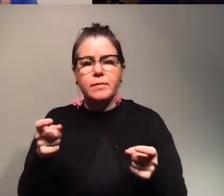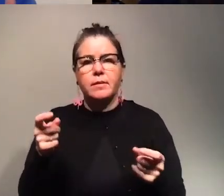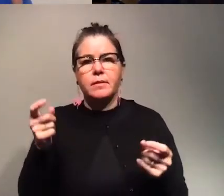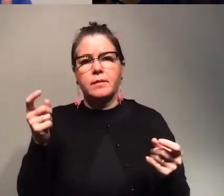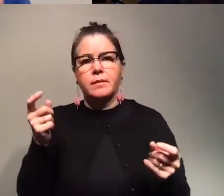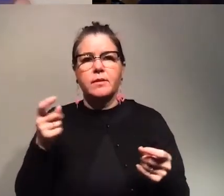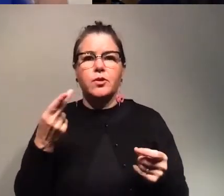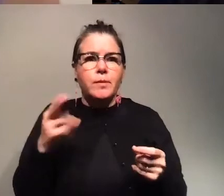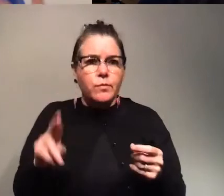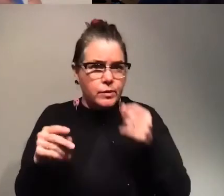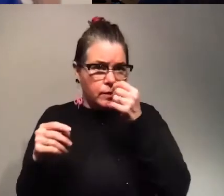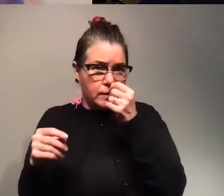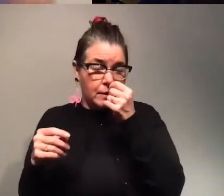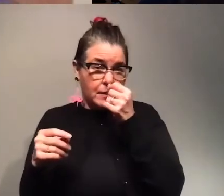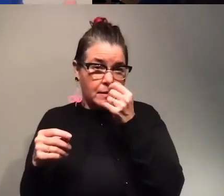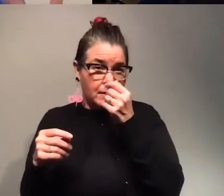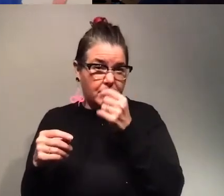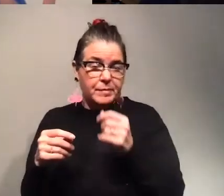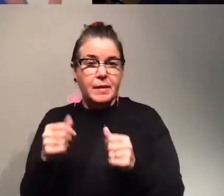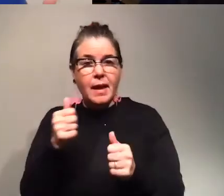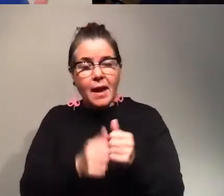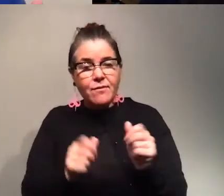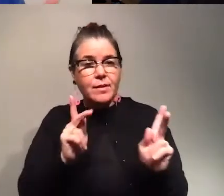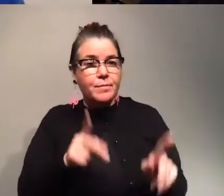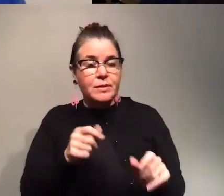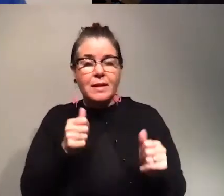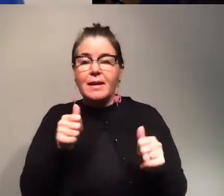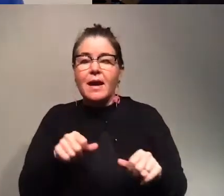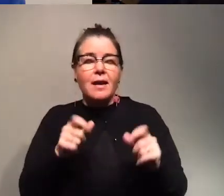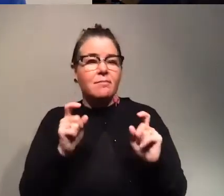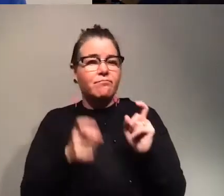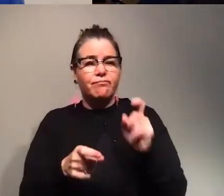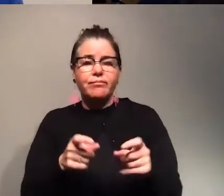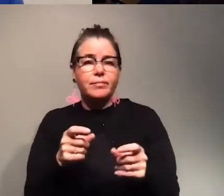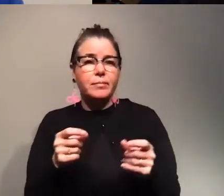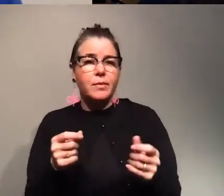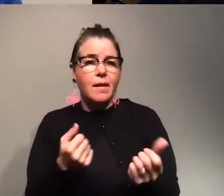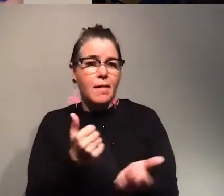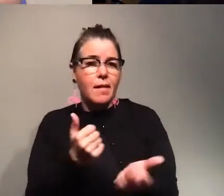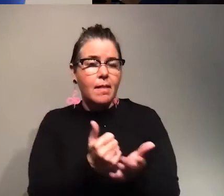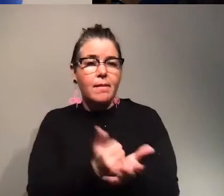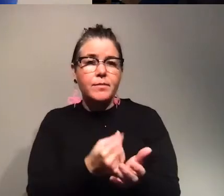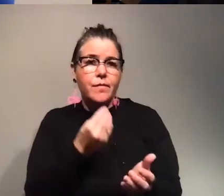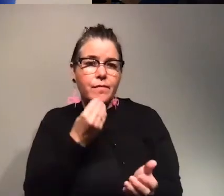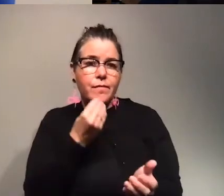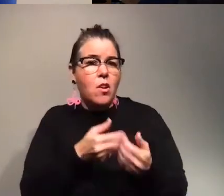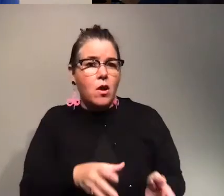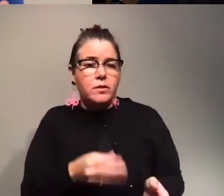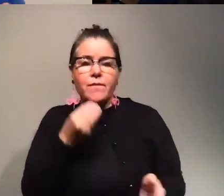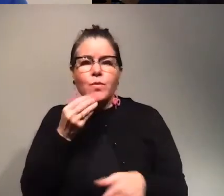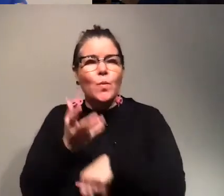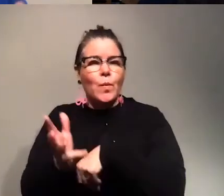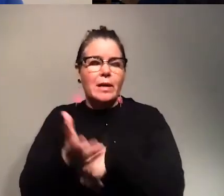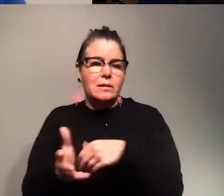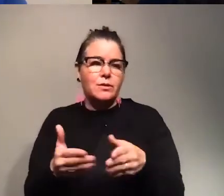and even every person can contribute to reduce uh food loss and food waste in